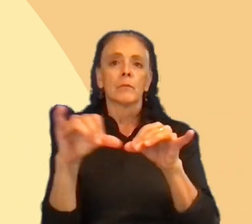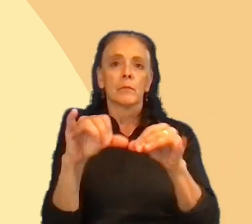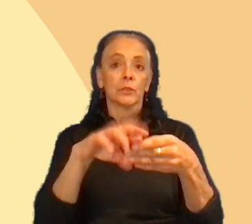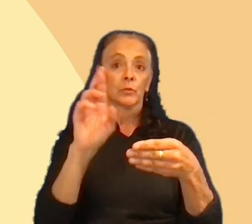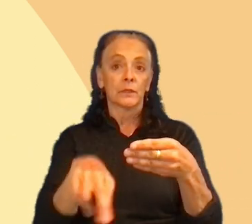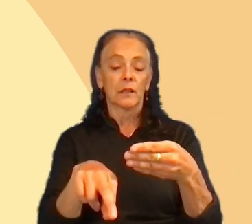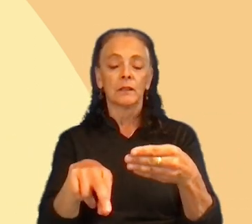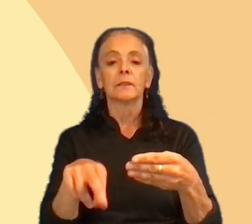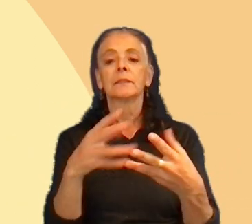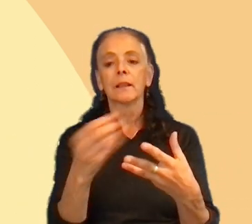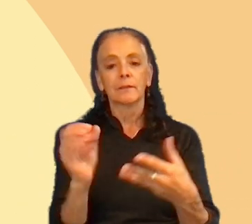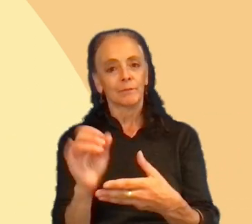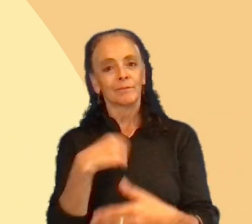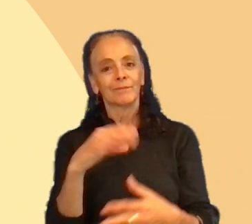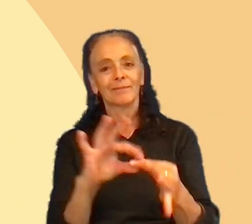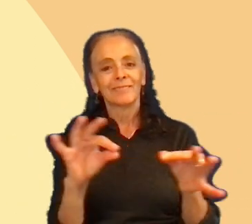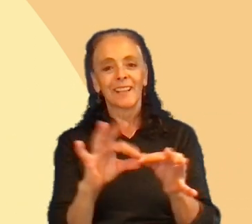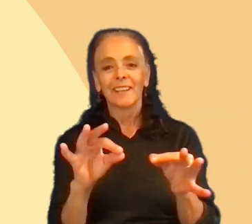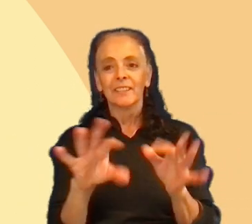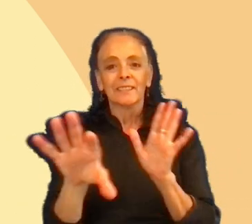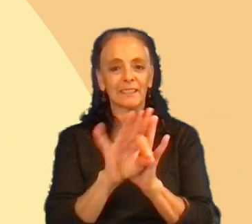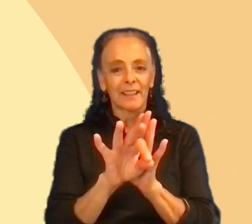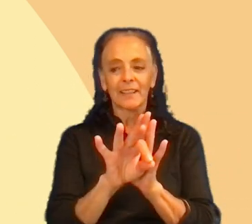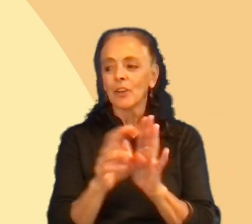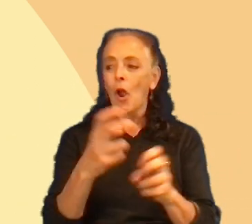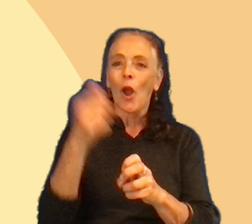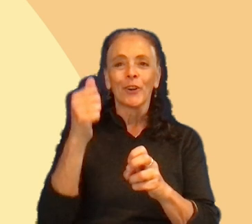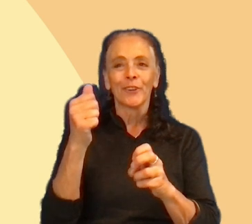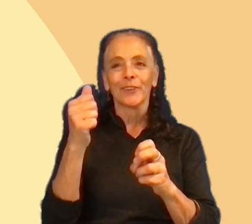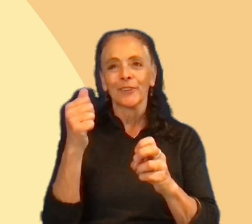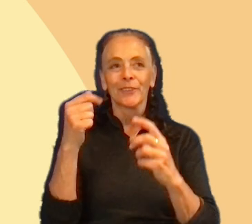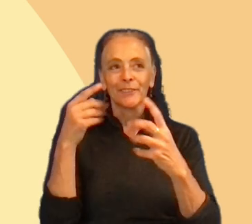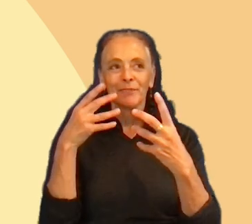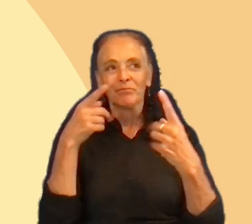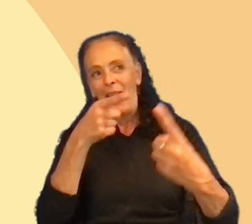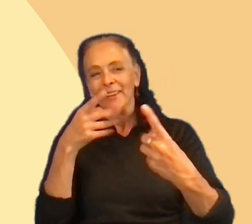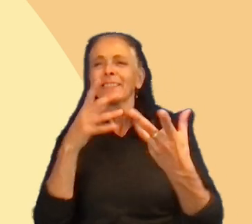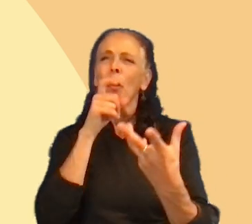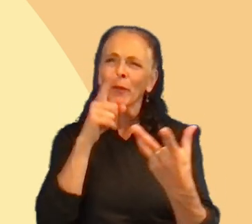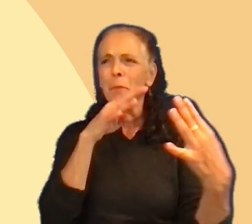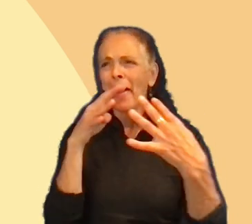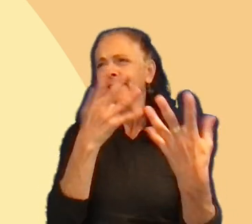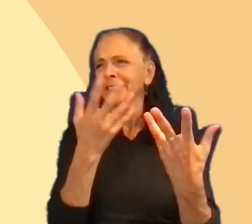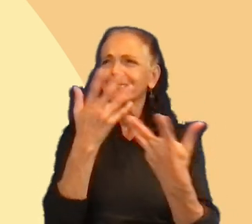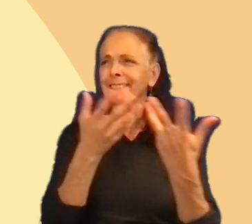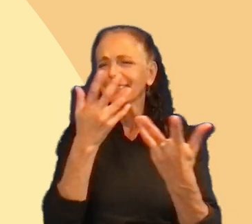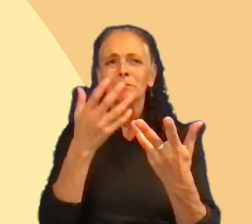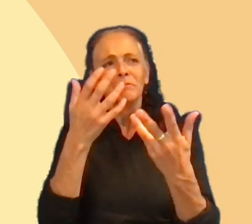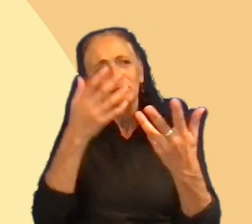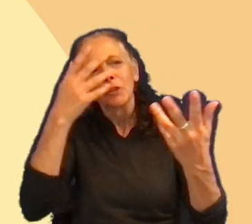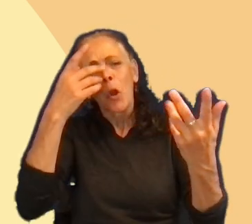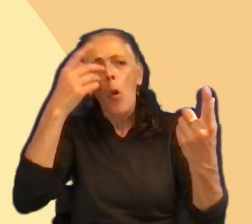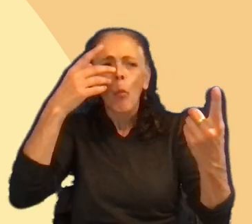like I said, select, uh, harder battles and not, not really battle because it's, uh, uh, everyone is the